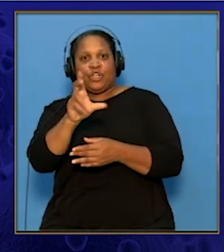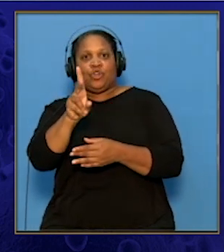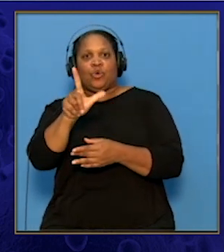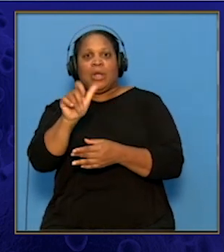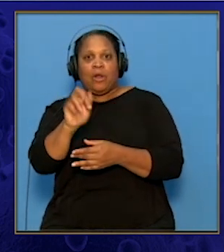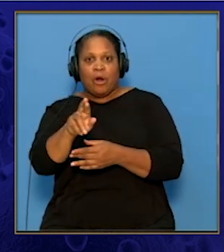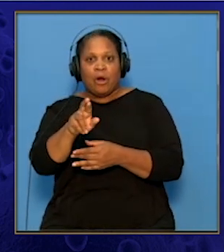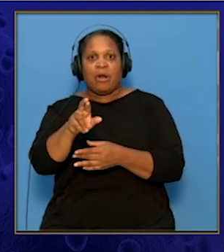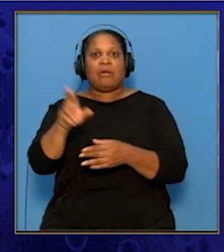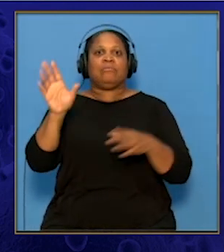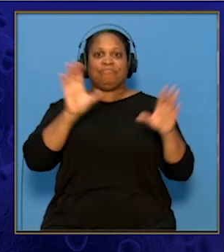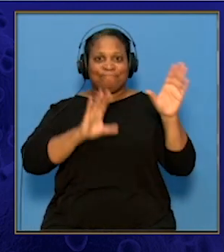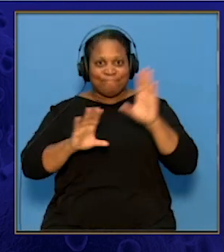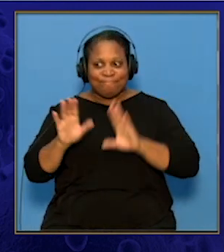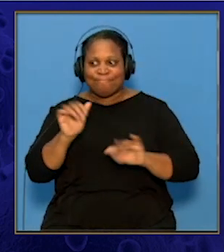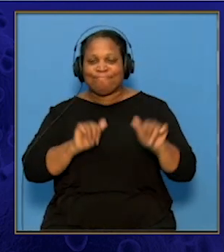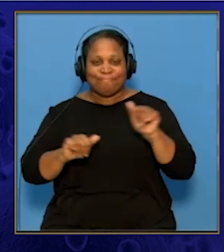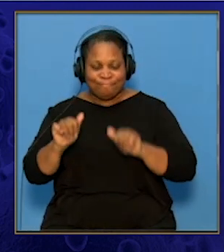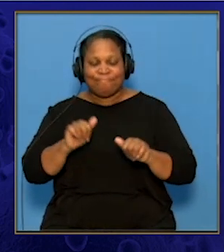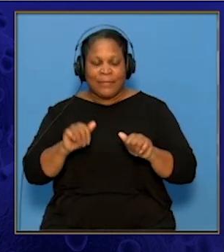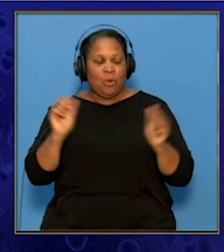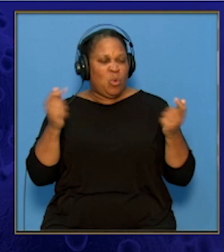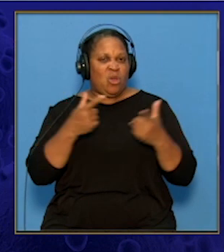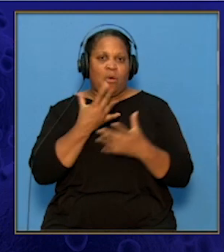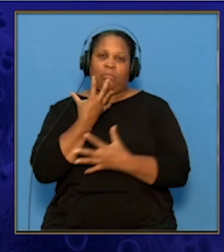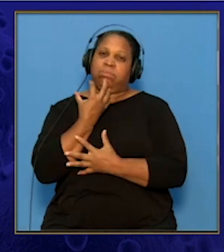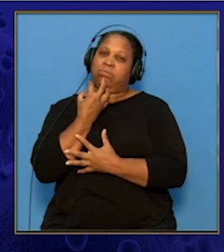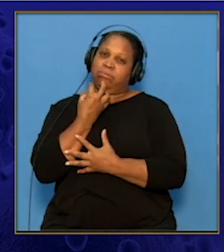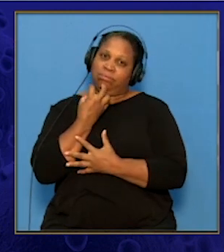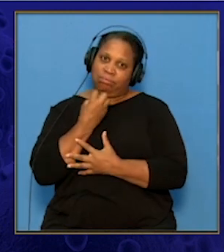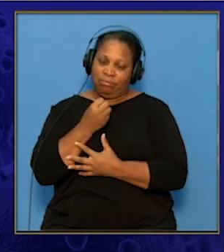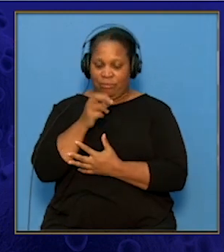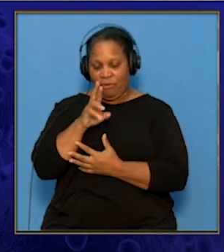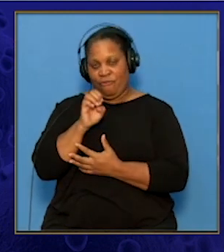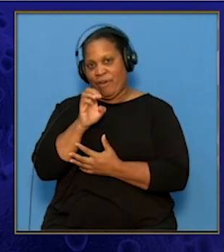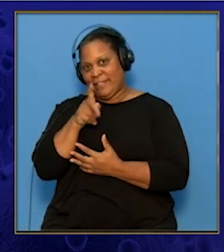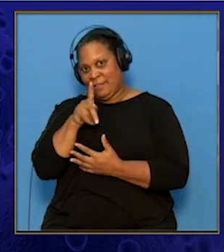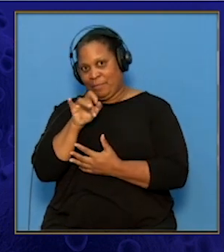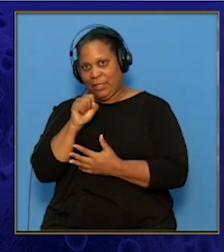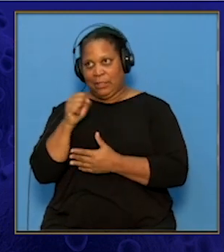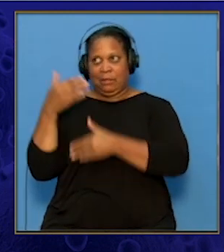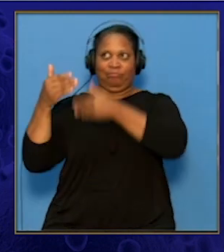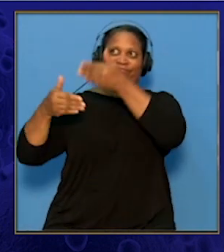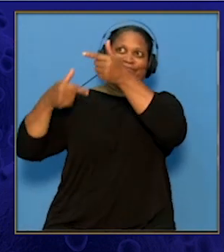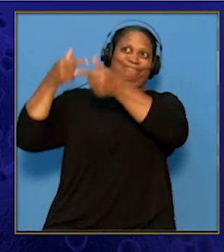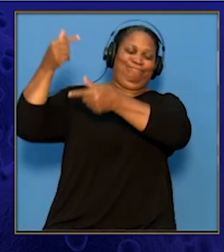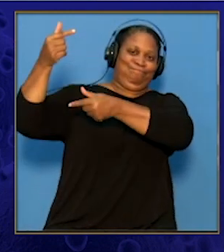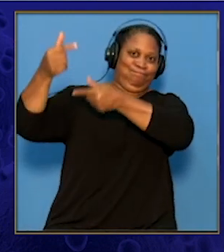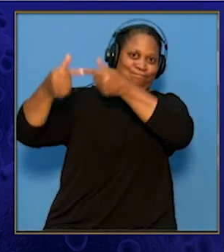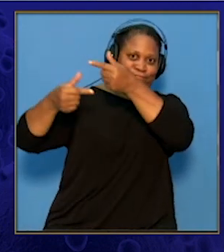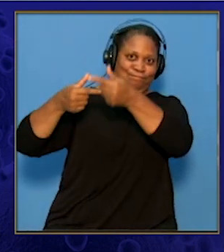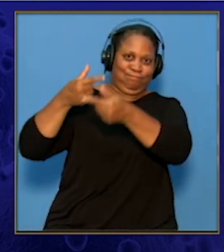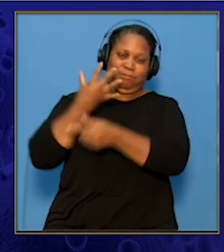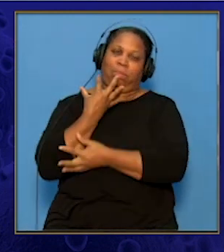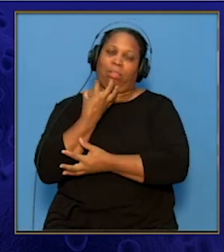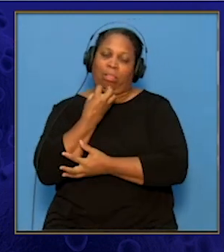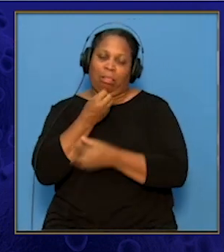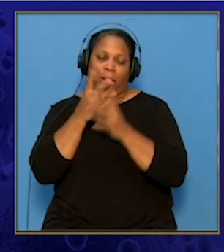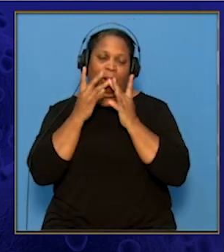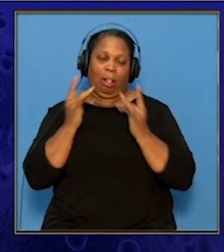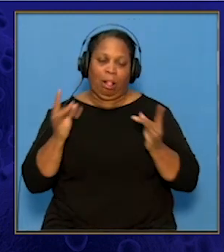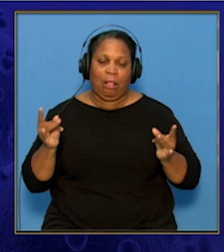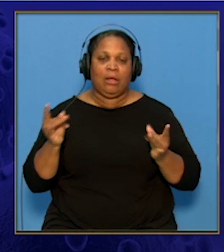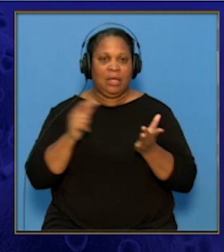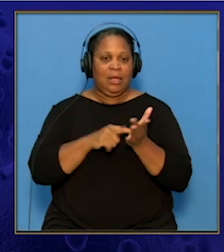little bit further. We all have our treasured family recipes that have been passed down generation to generation. This cookbook is kept